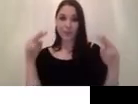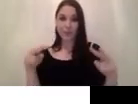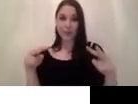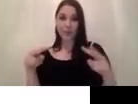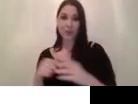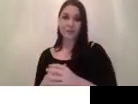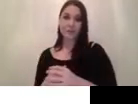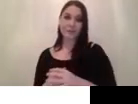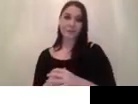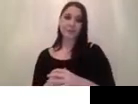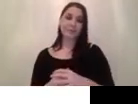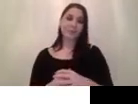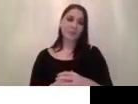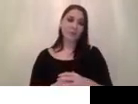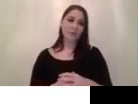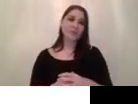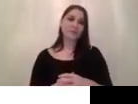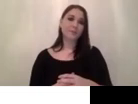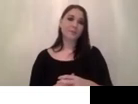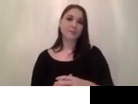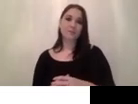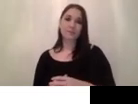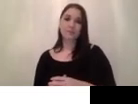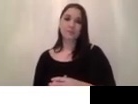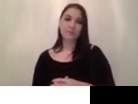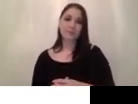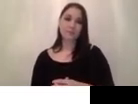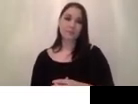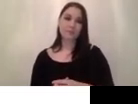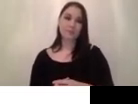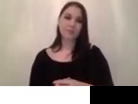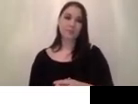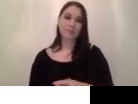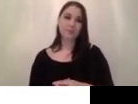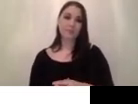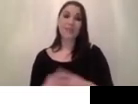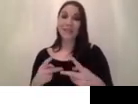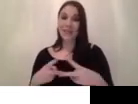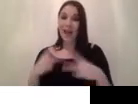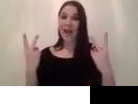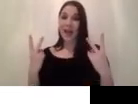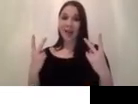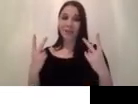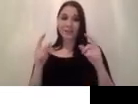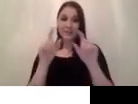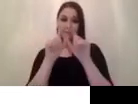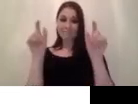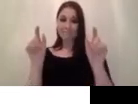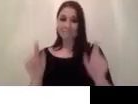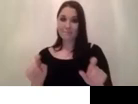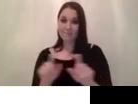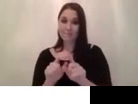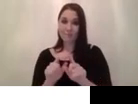interest uh this is predefined by the user and the highlighted regions are the um